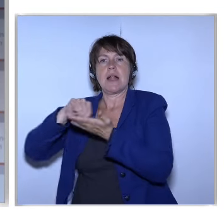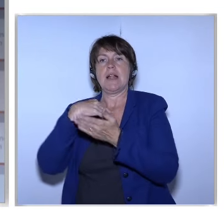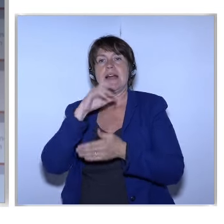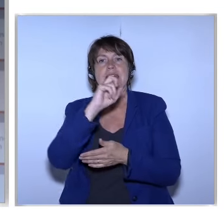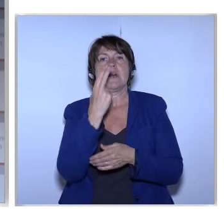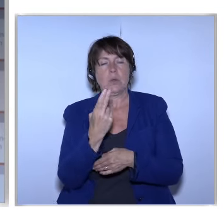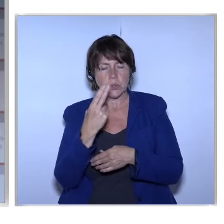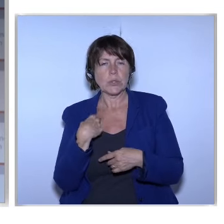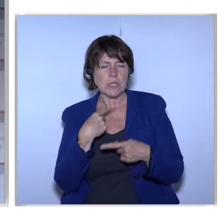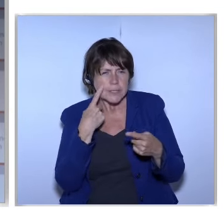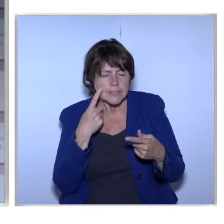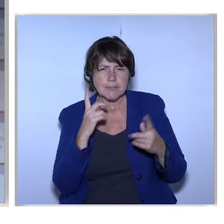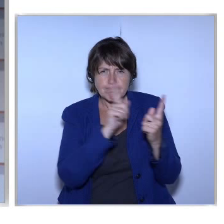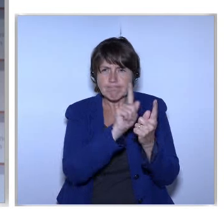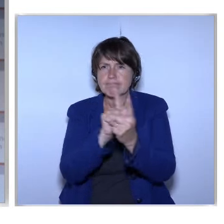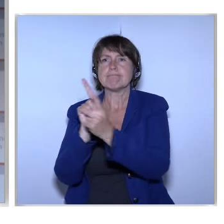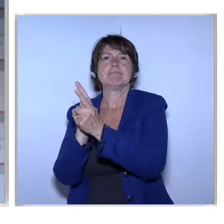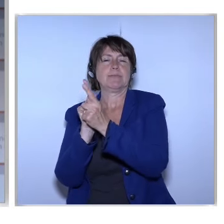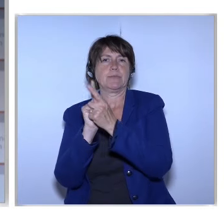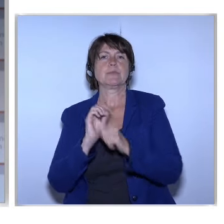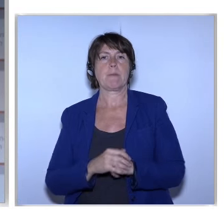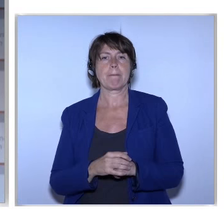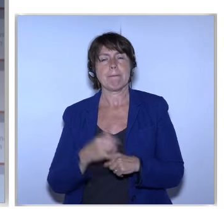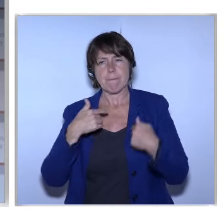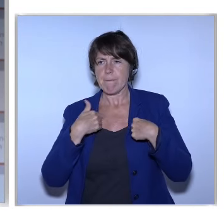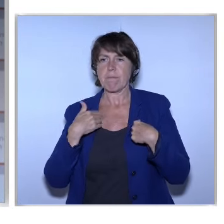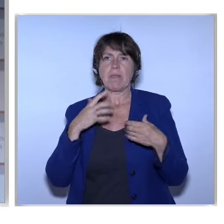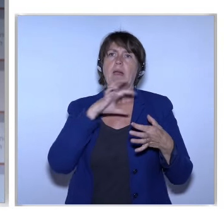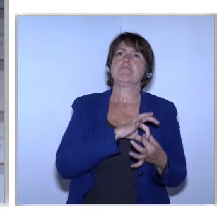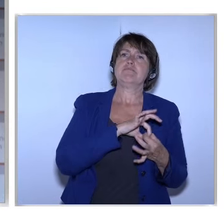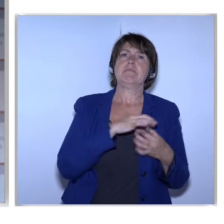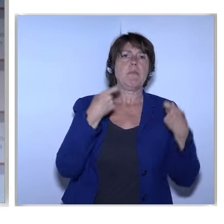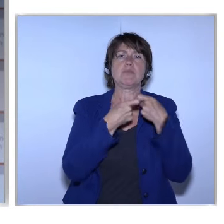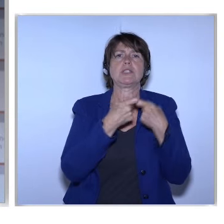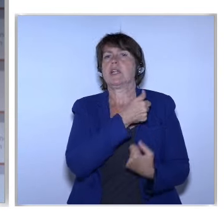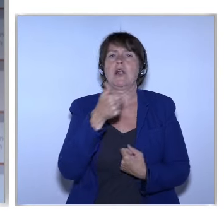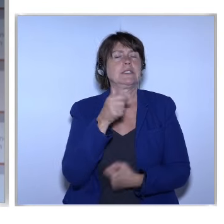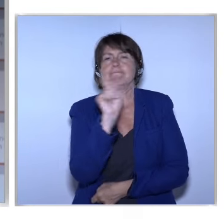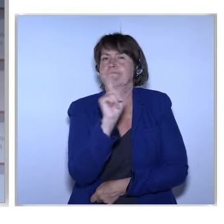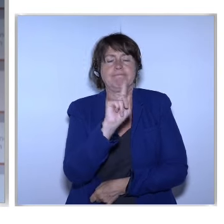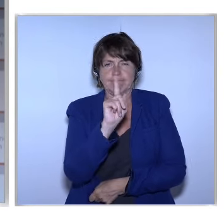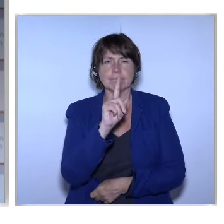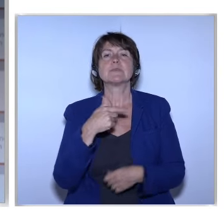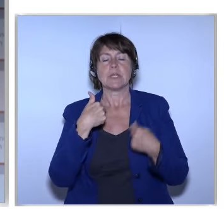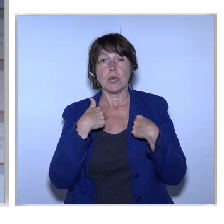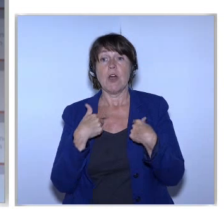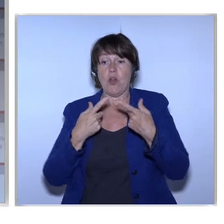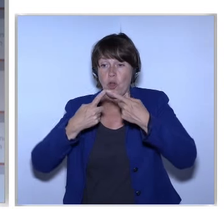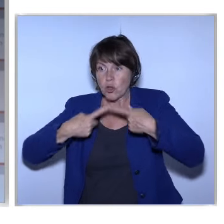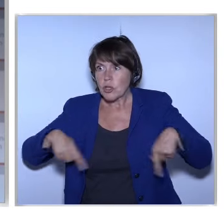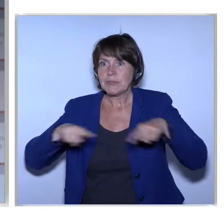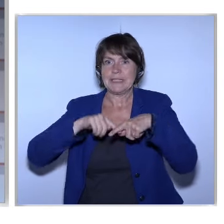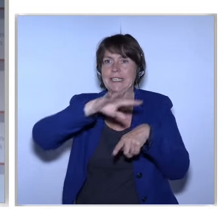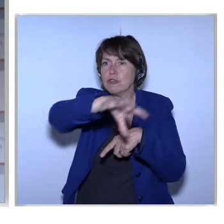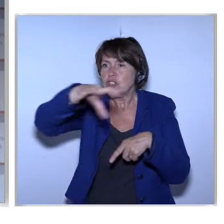Trying to get out more But I think that If every city Wants to be smart If the regions The committee of regions The economic